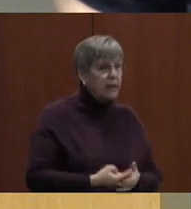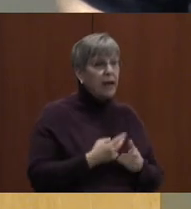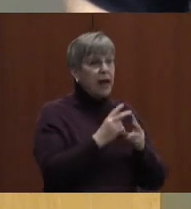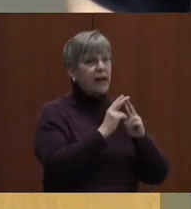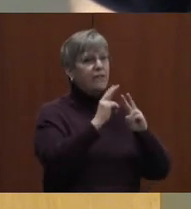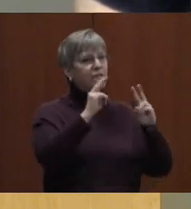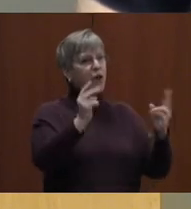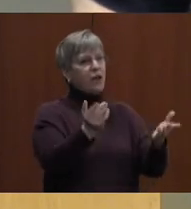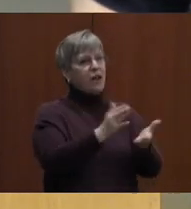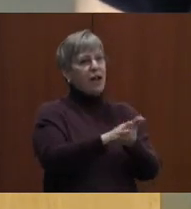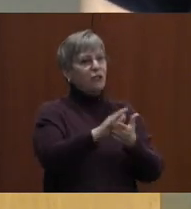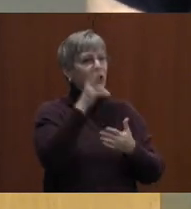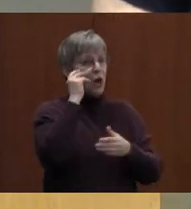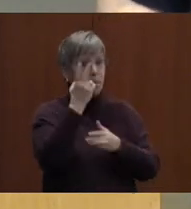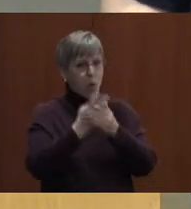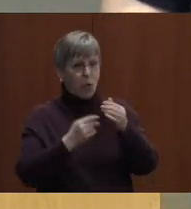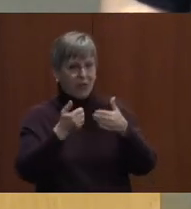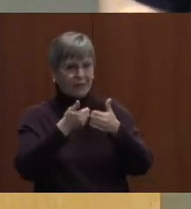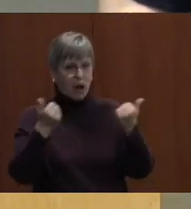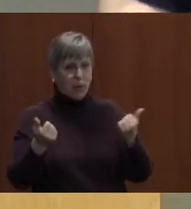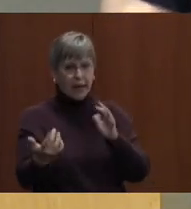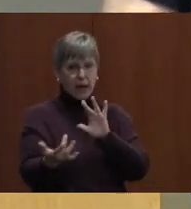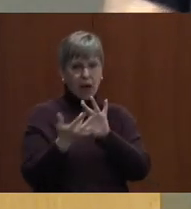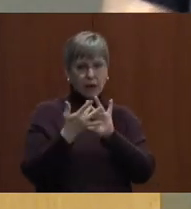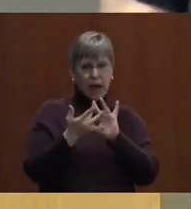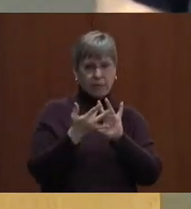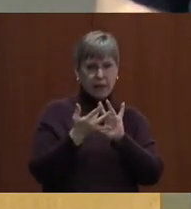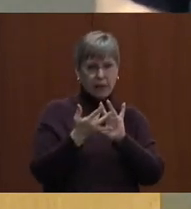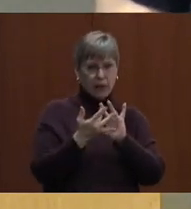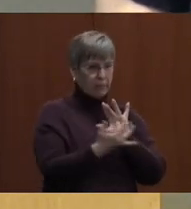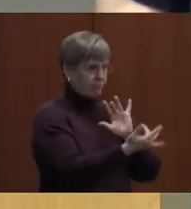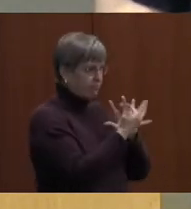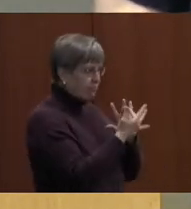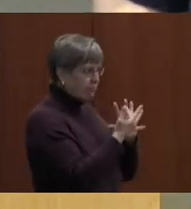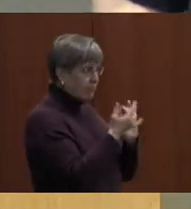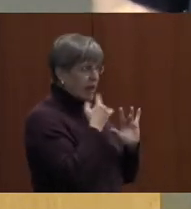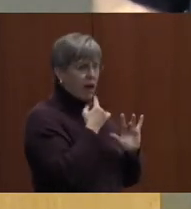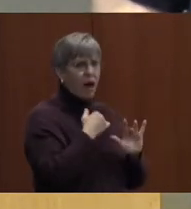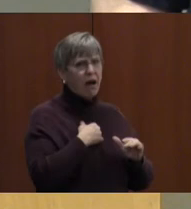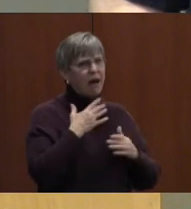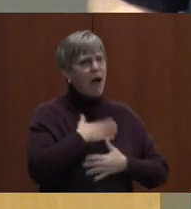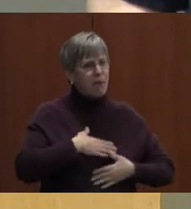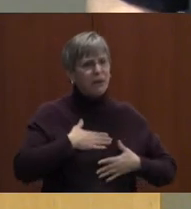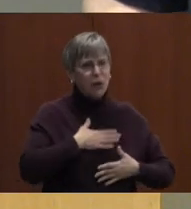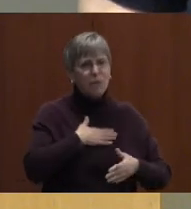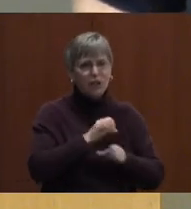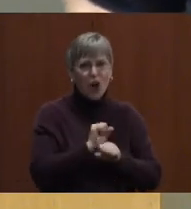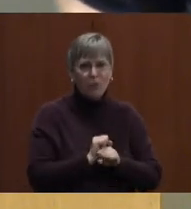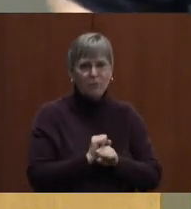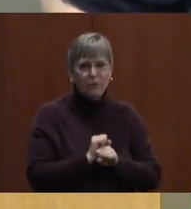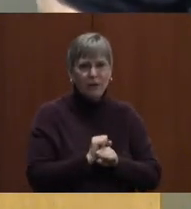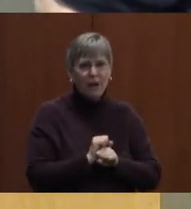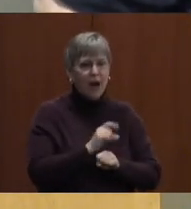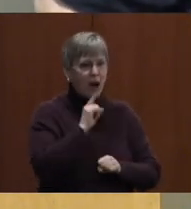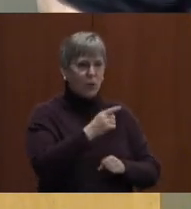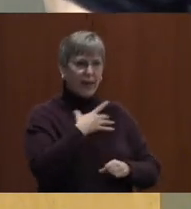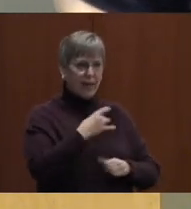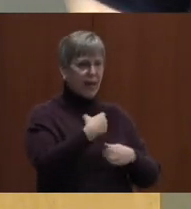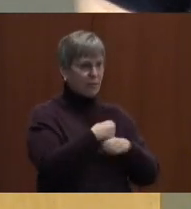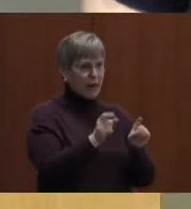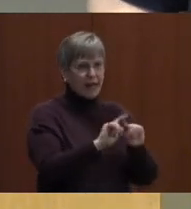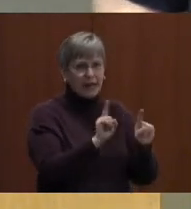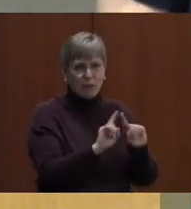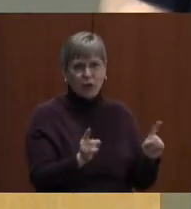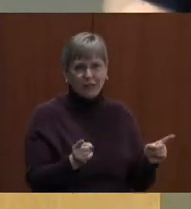both of them separately reach out to me and say how much they're enjoying the job, how much they feel like they're making a difference.